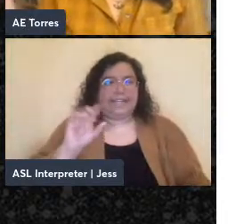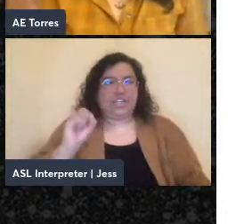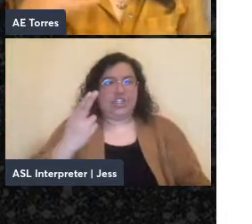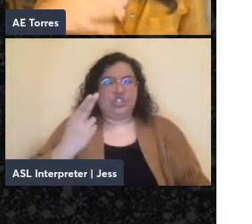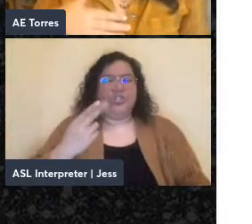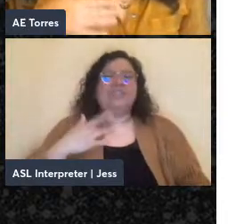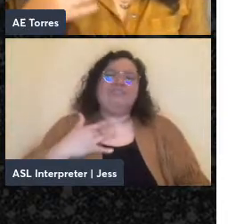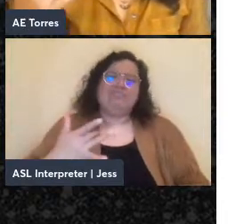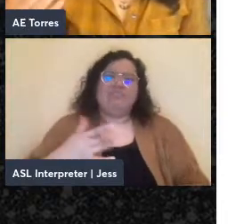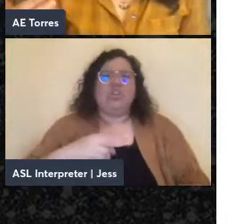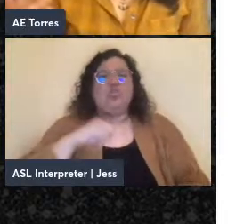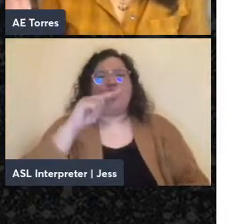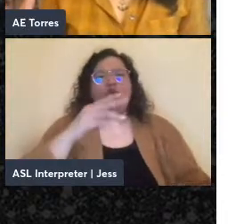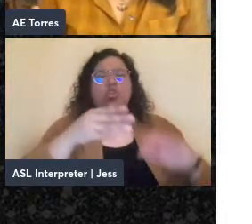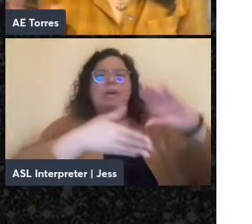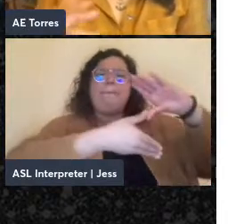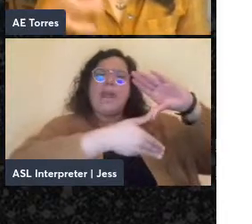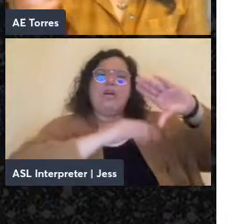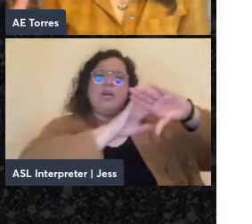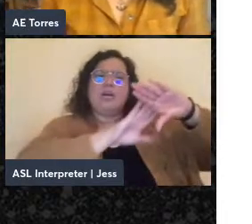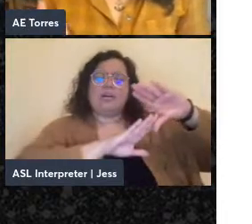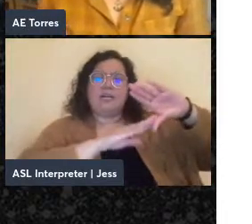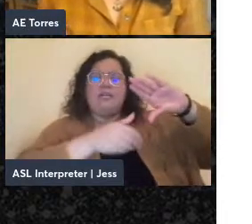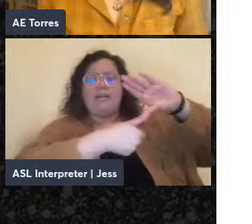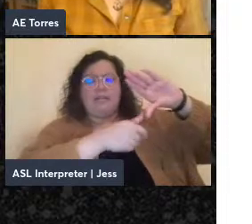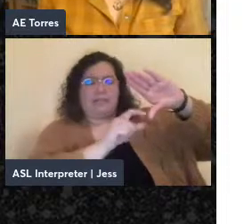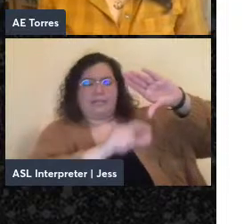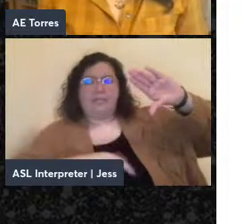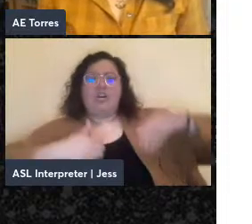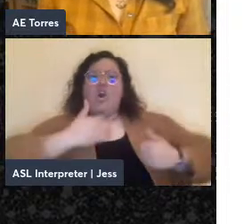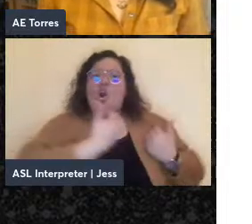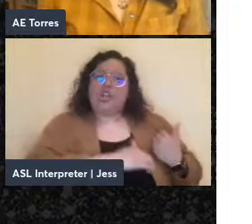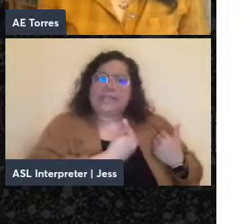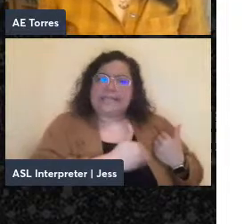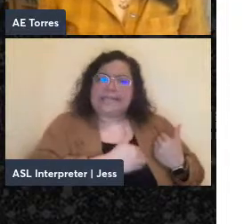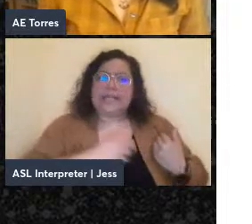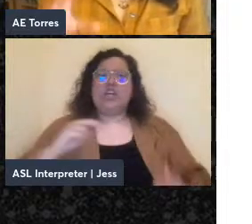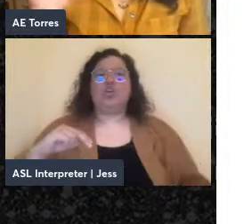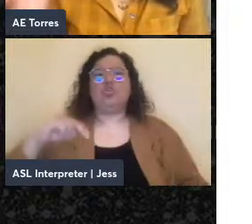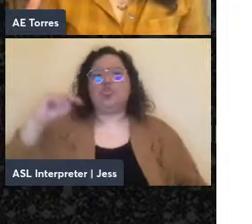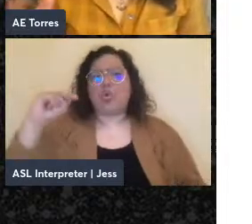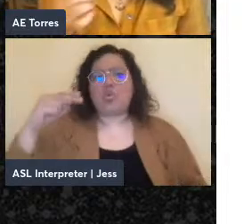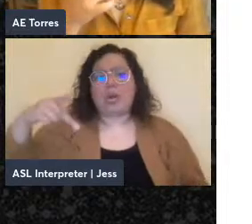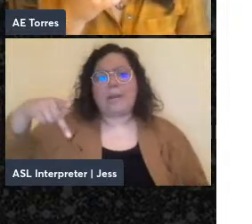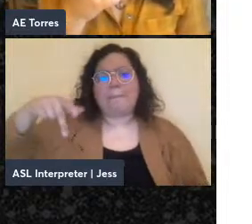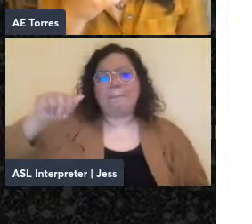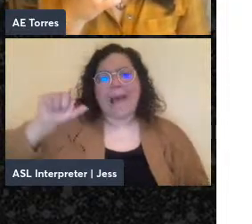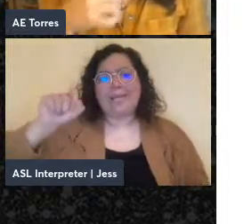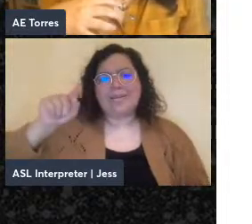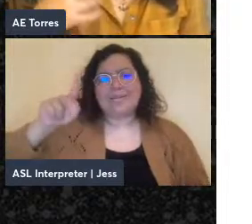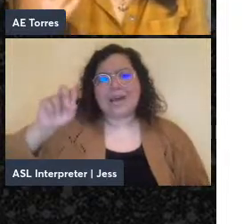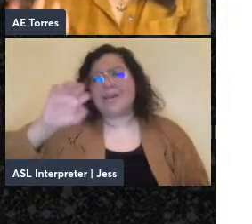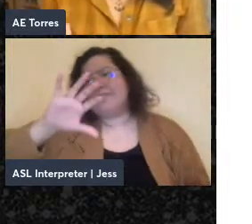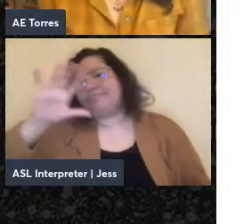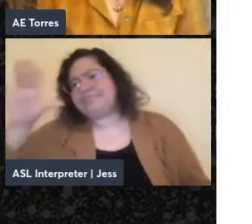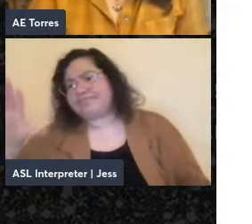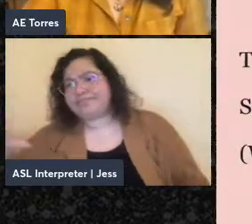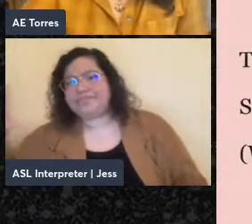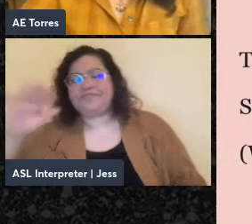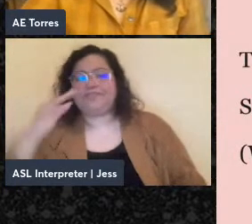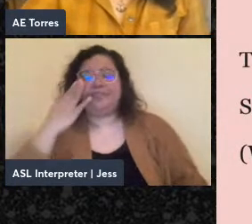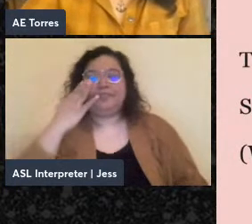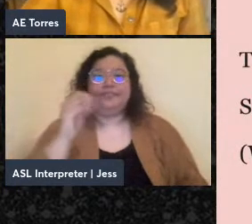Argentina, Palestine, Poland, France, and the Pale of Settlement. In London, a single newspaper, Arbiter